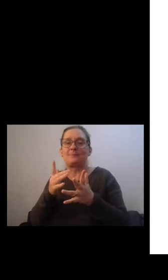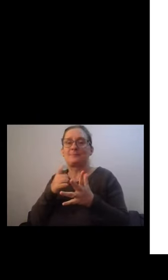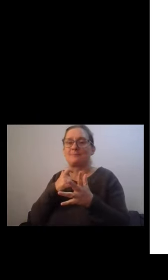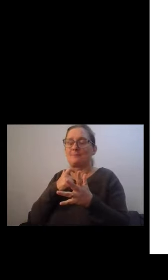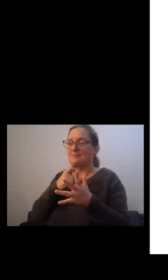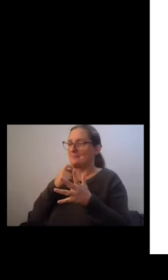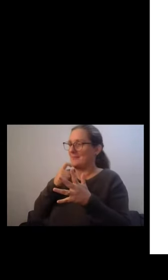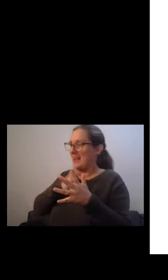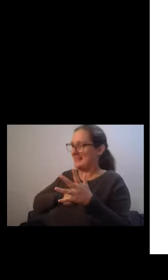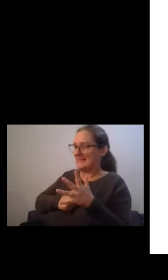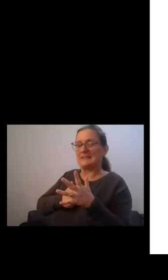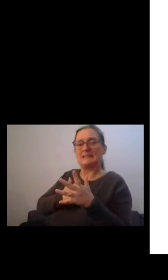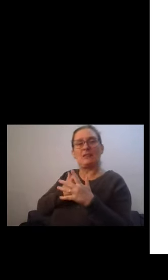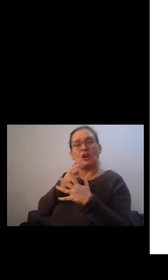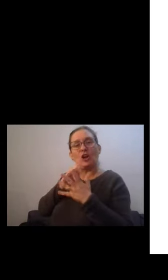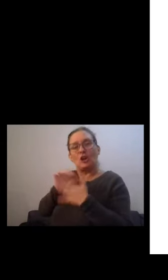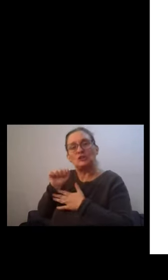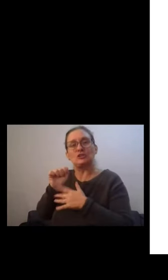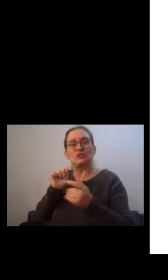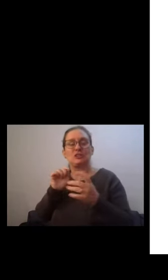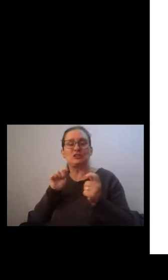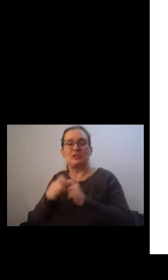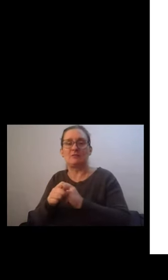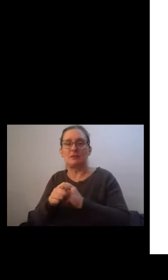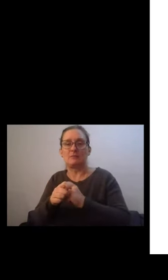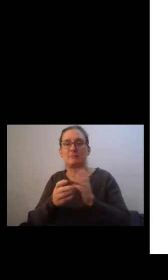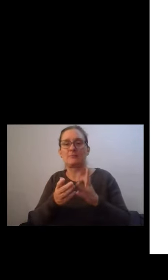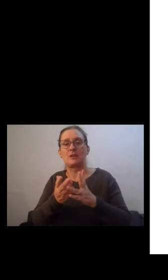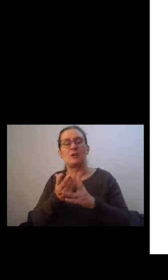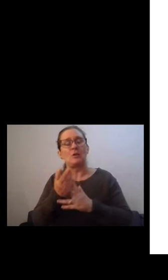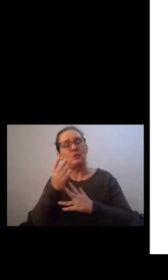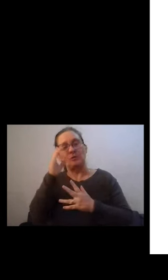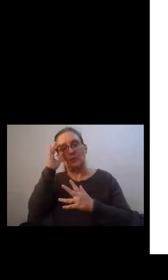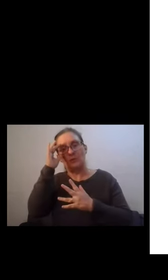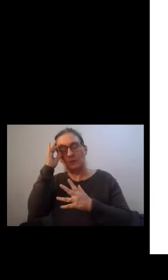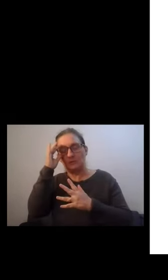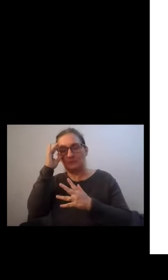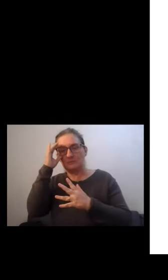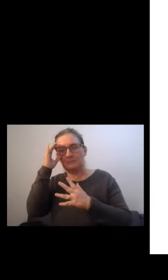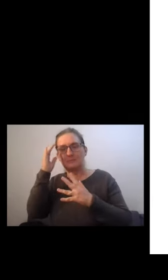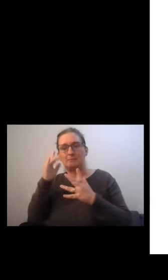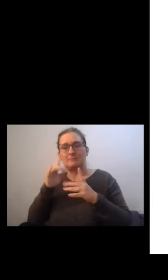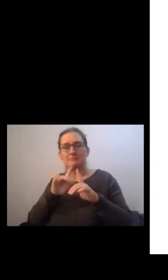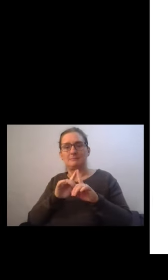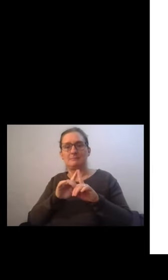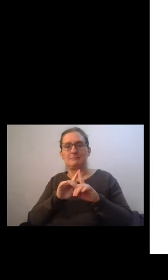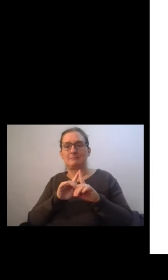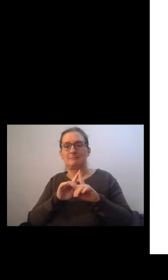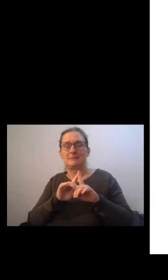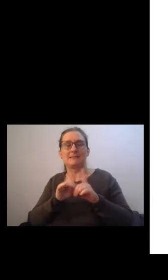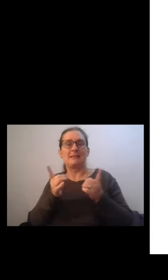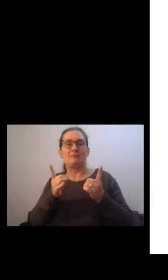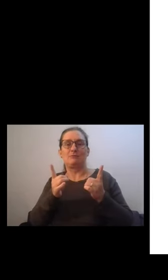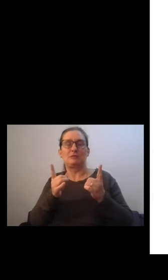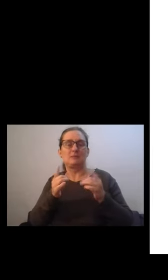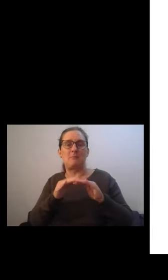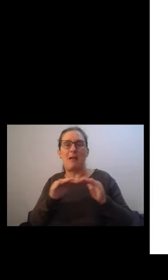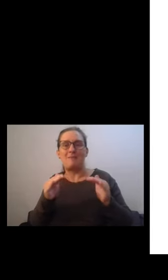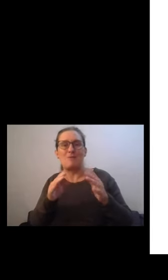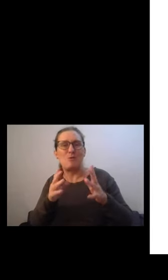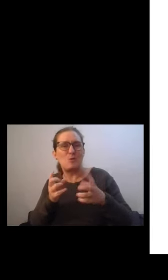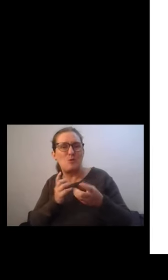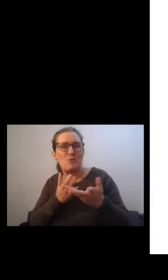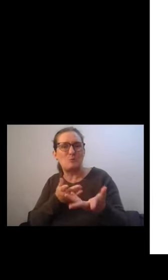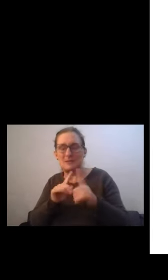a new form of working through these platforms that is now becoming the new standard. And one of the